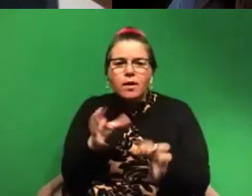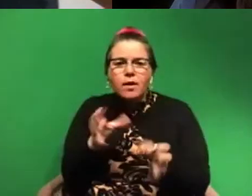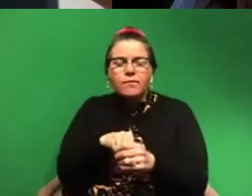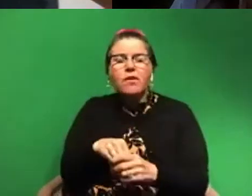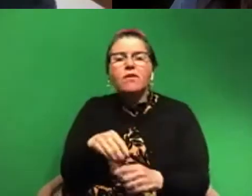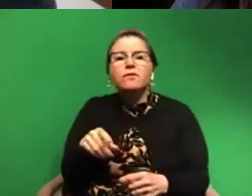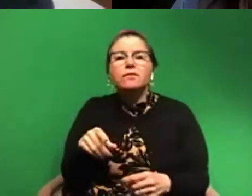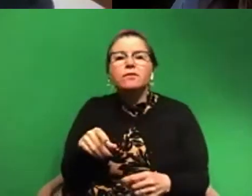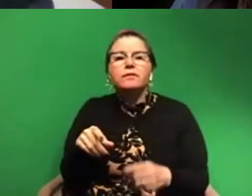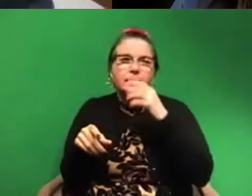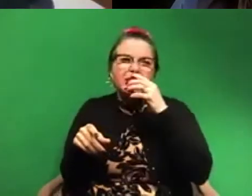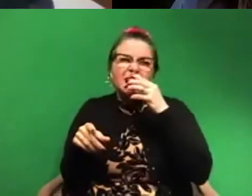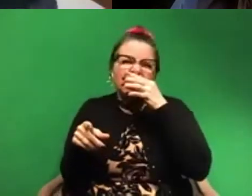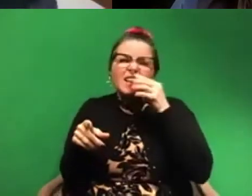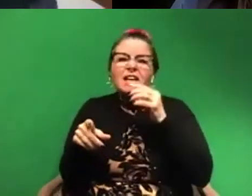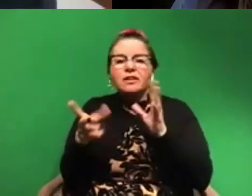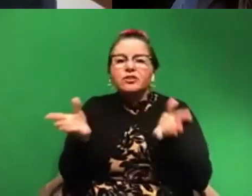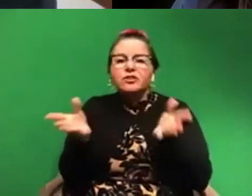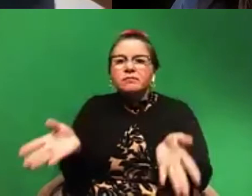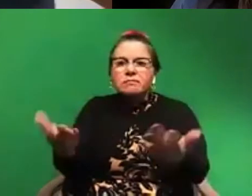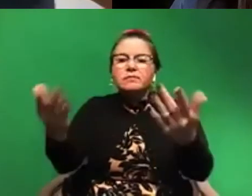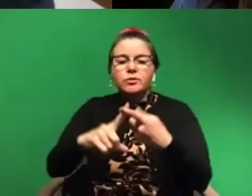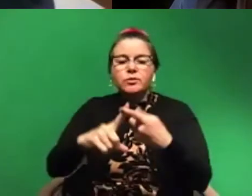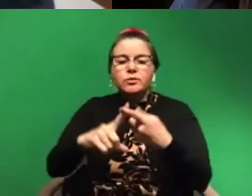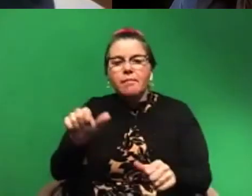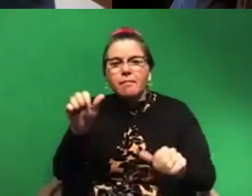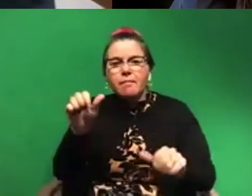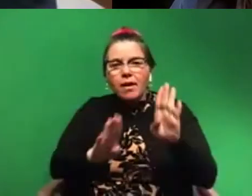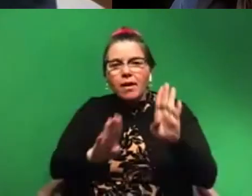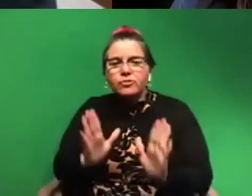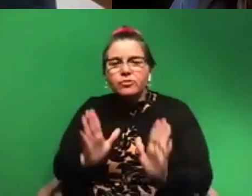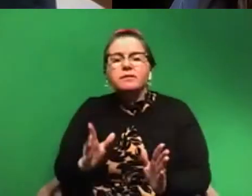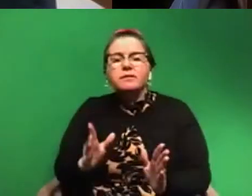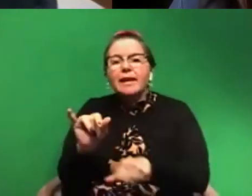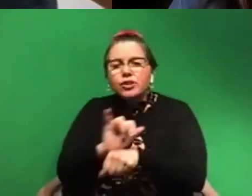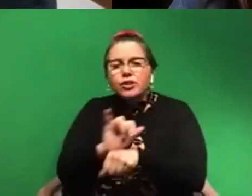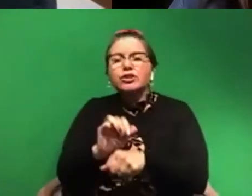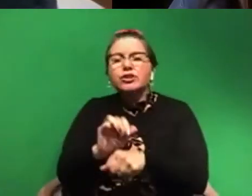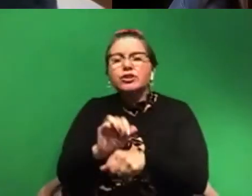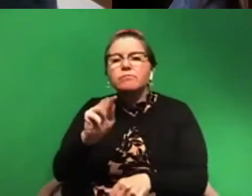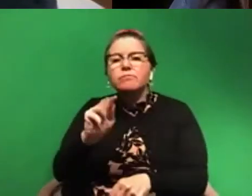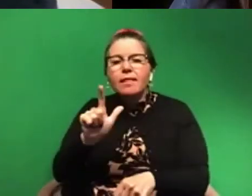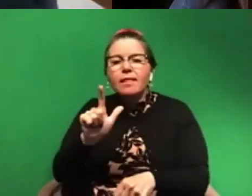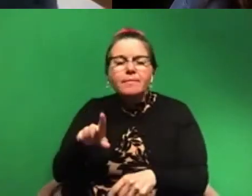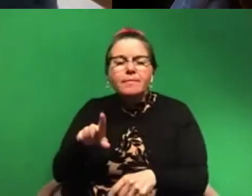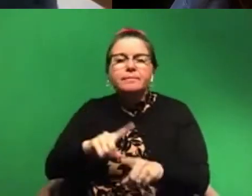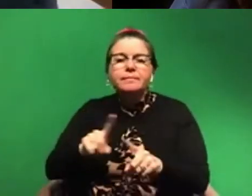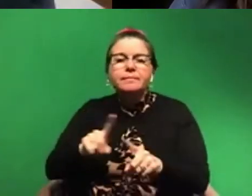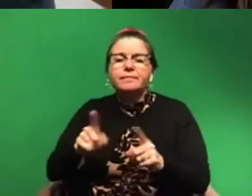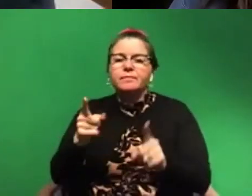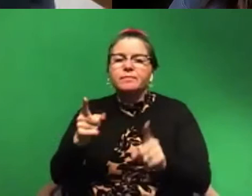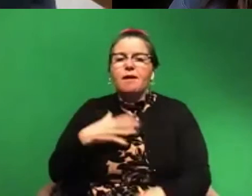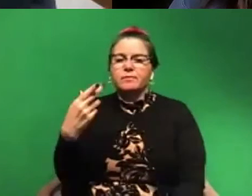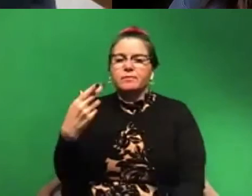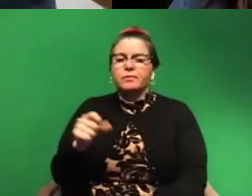biologists, um, letting me do in effect internships at marine labs and places like that when I was in high school. And that was it. I mean, that was just,